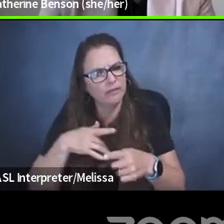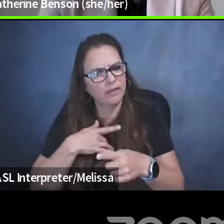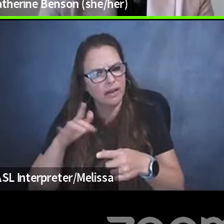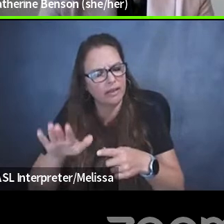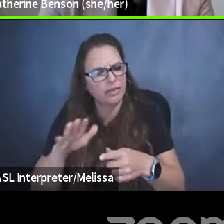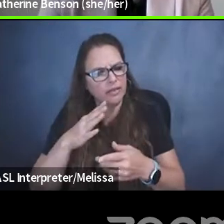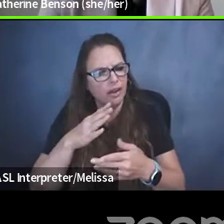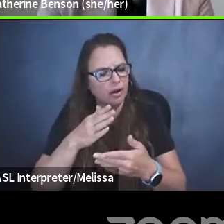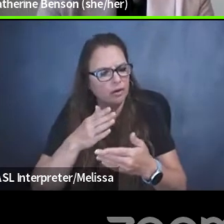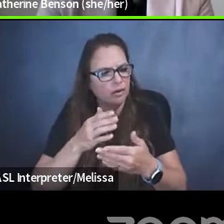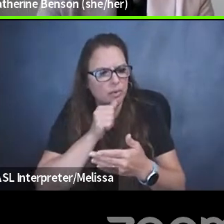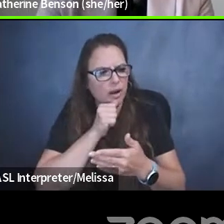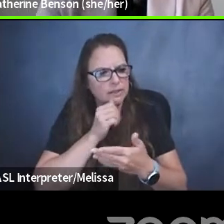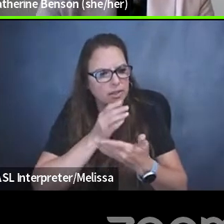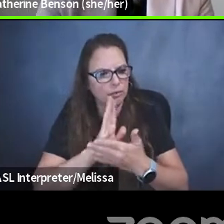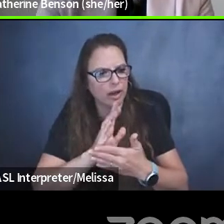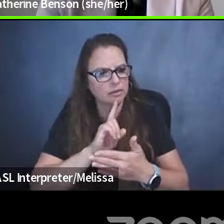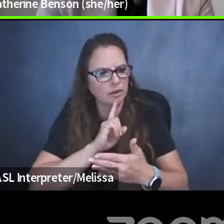are being infringed upon?